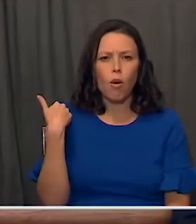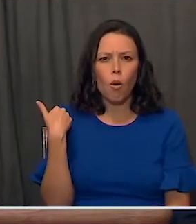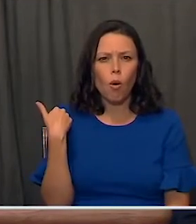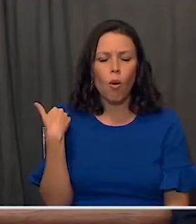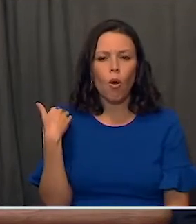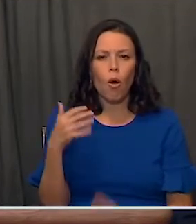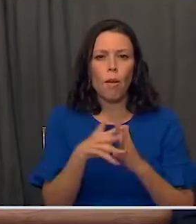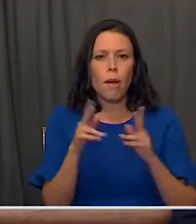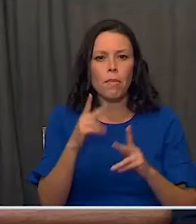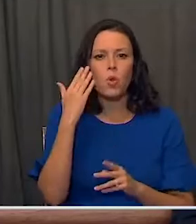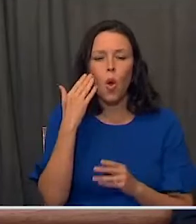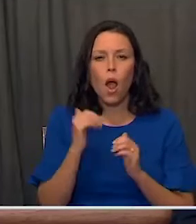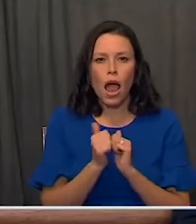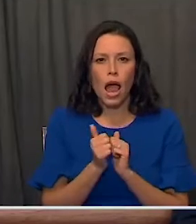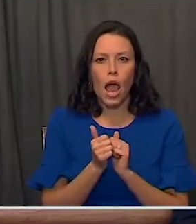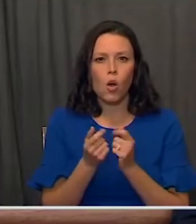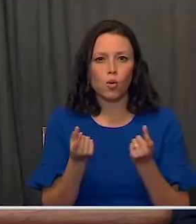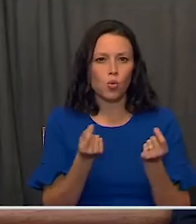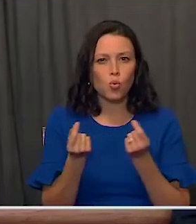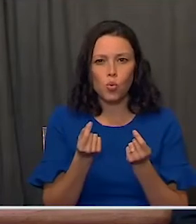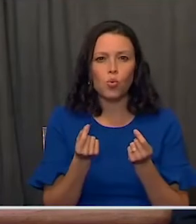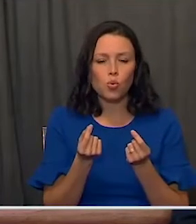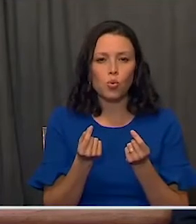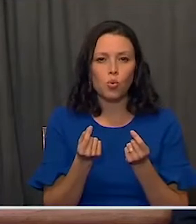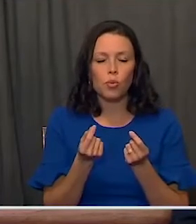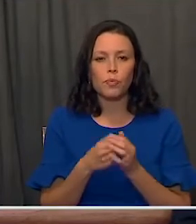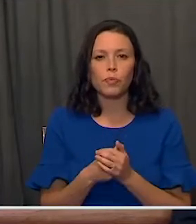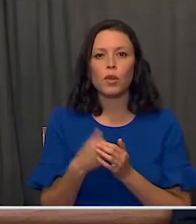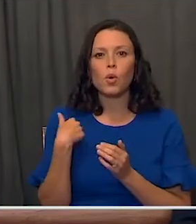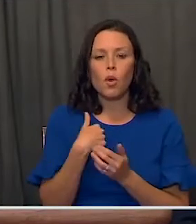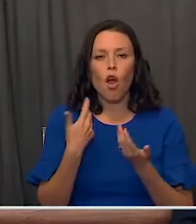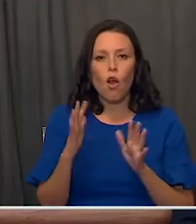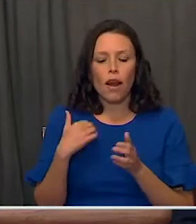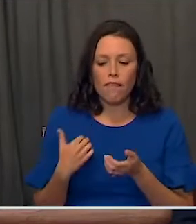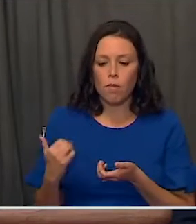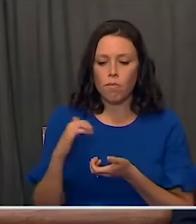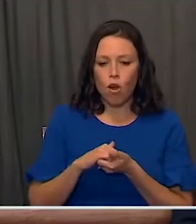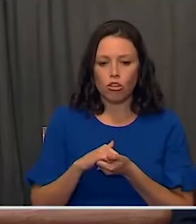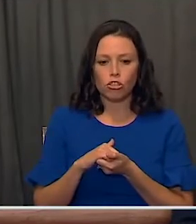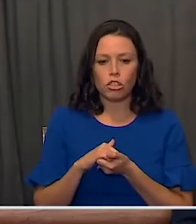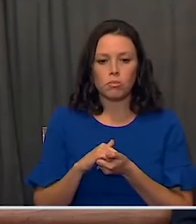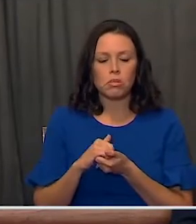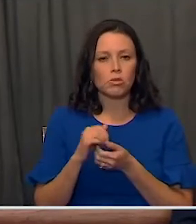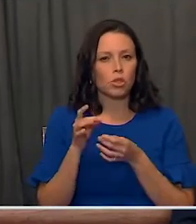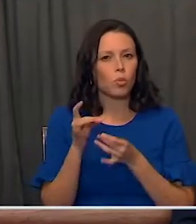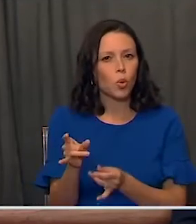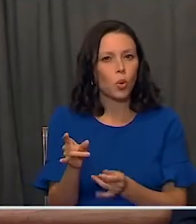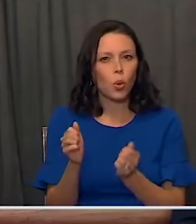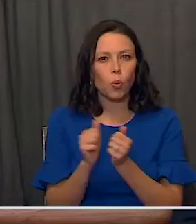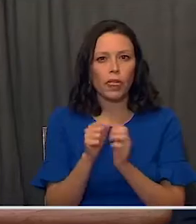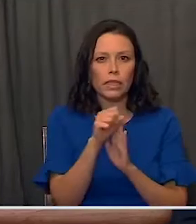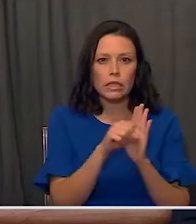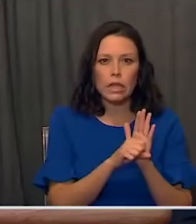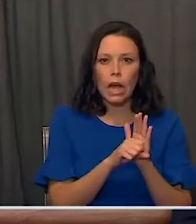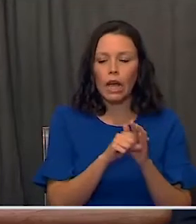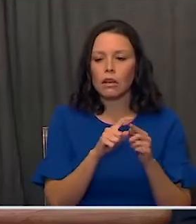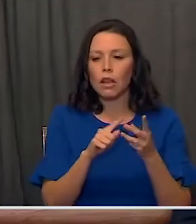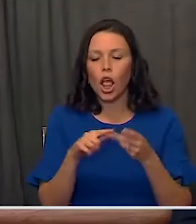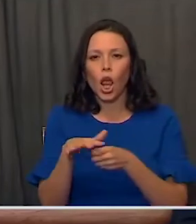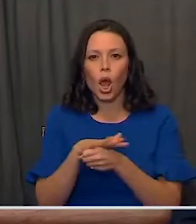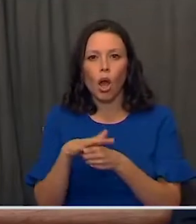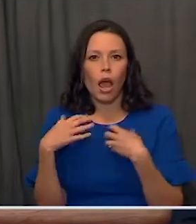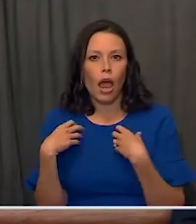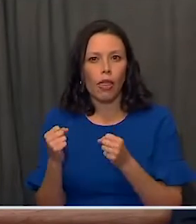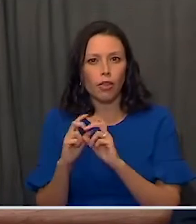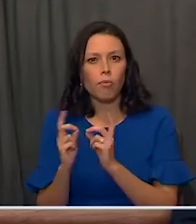the American people know what to do. We have forged a partnership that is truly seamless with state and local health authorities.